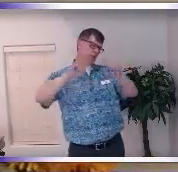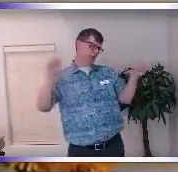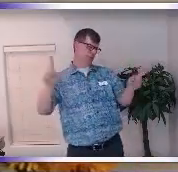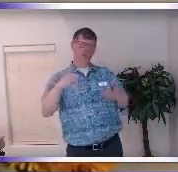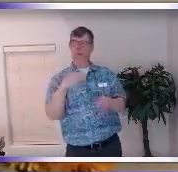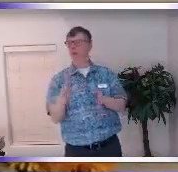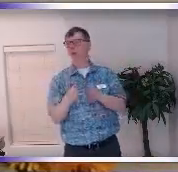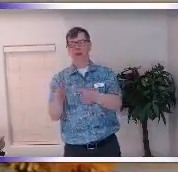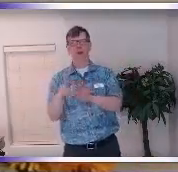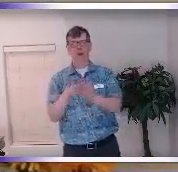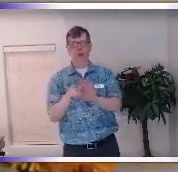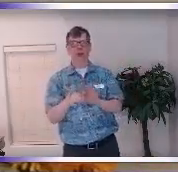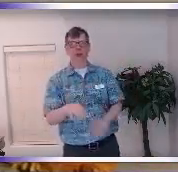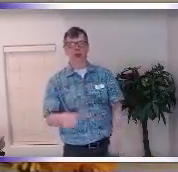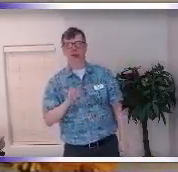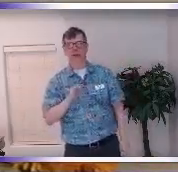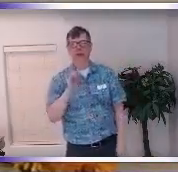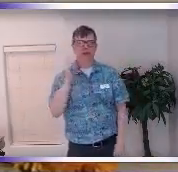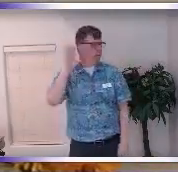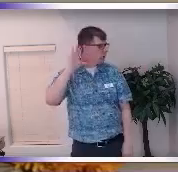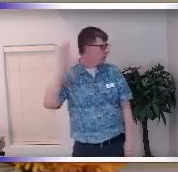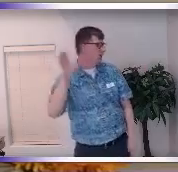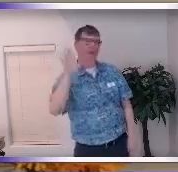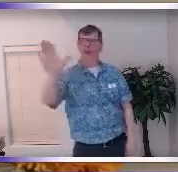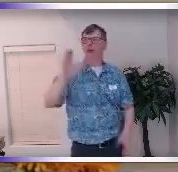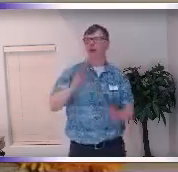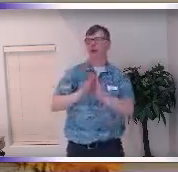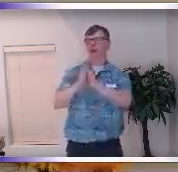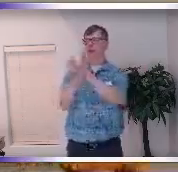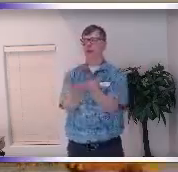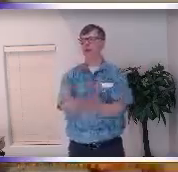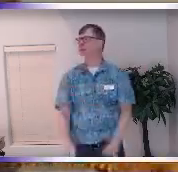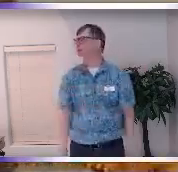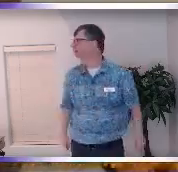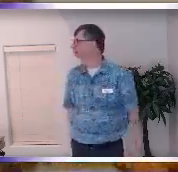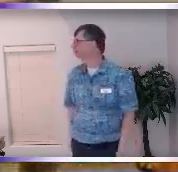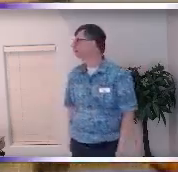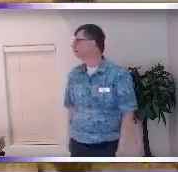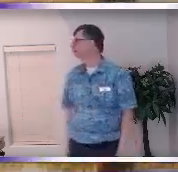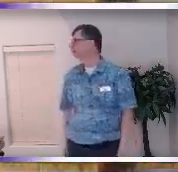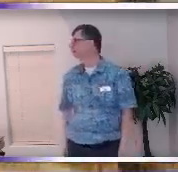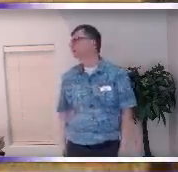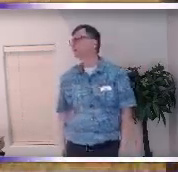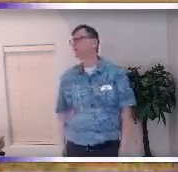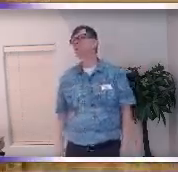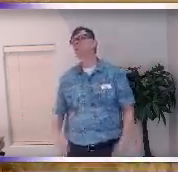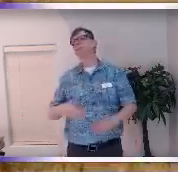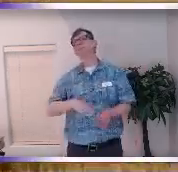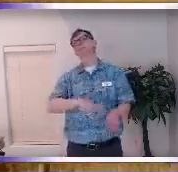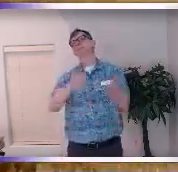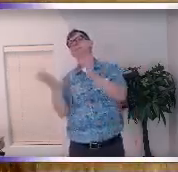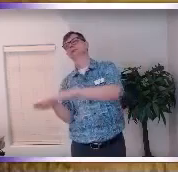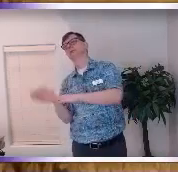here than I did I'd really be interested to hear that story but um but assuming that we all got here the same way and we all are exiting the same